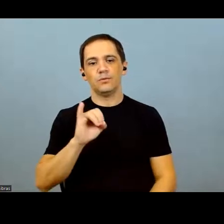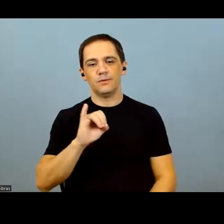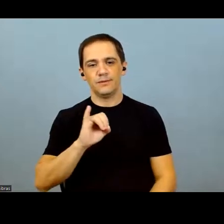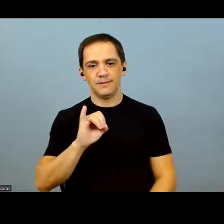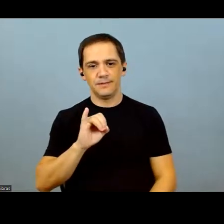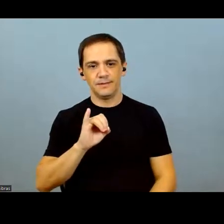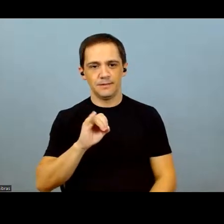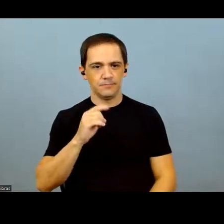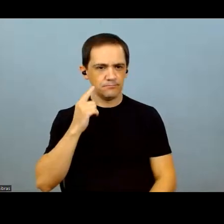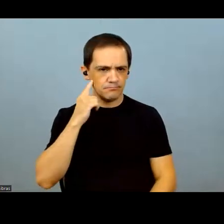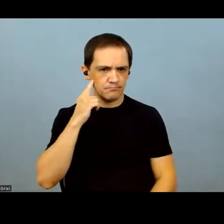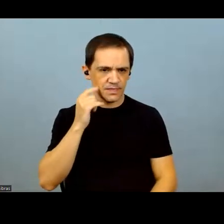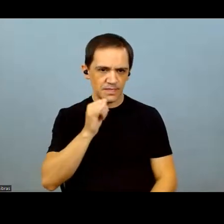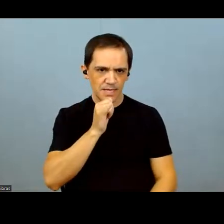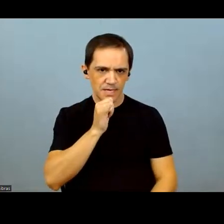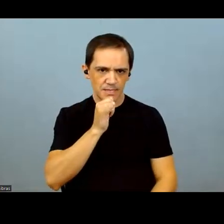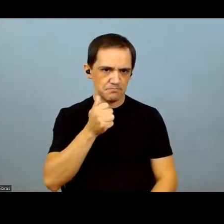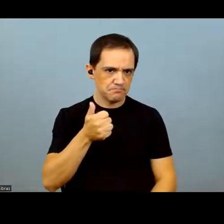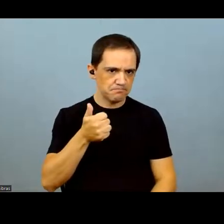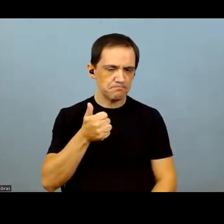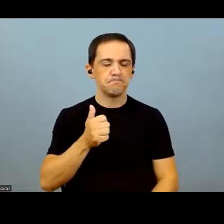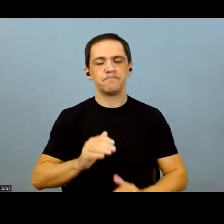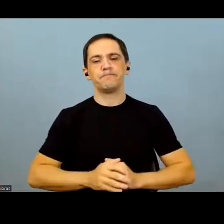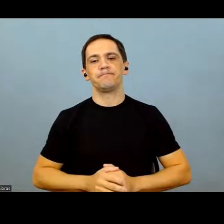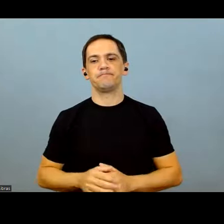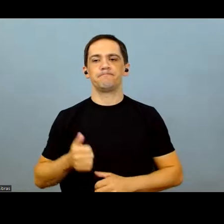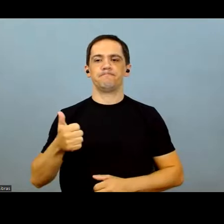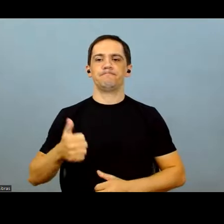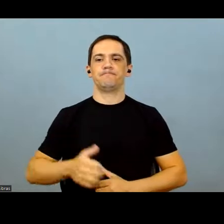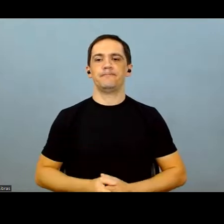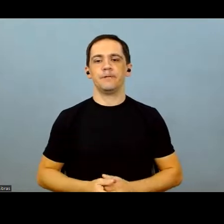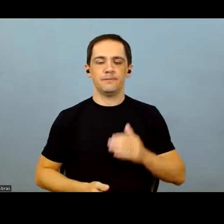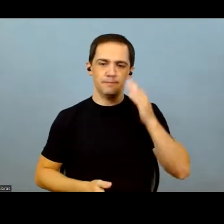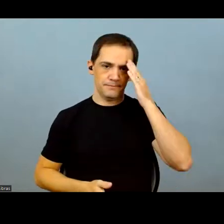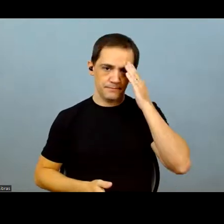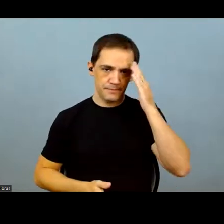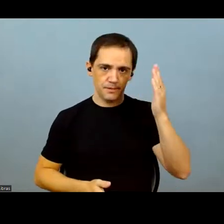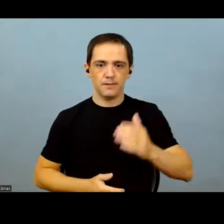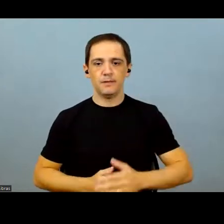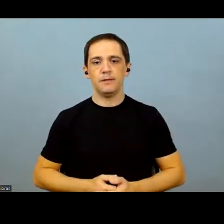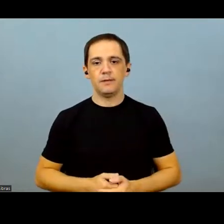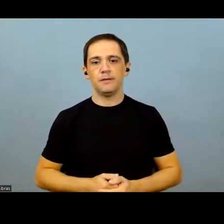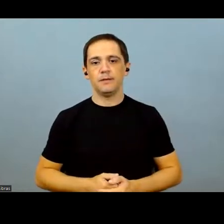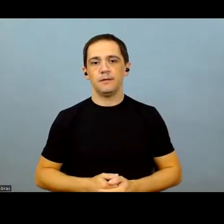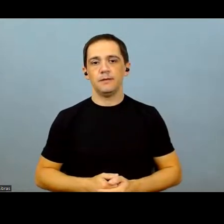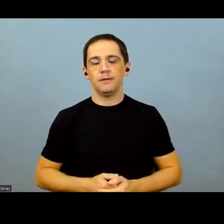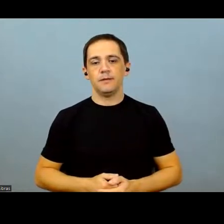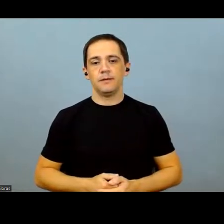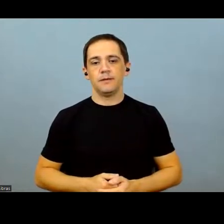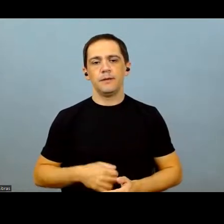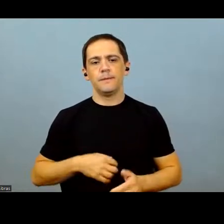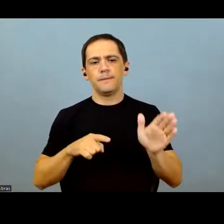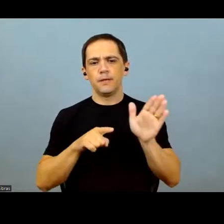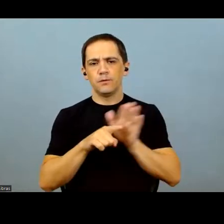Hello, Rodrigo and Aurelio. Can you hear me well? Yes, we can. Thank you very much. Thank you very